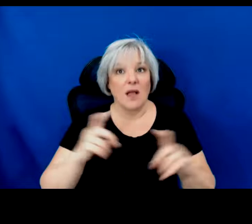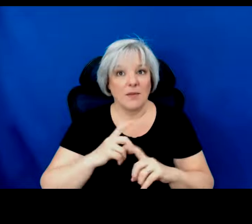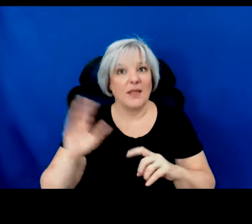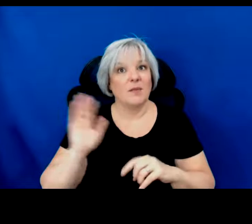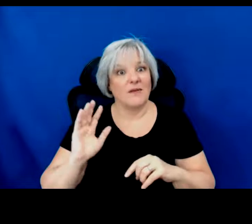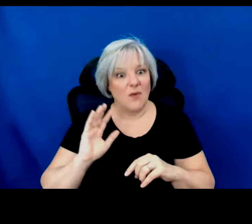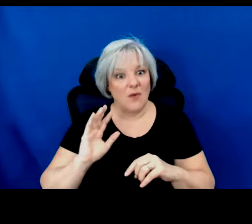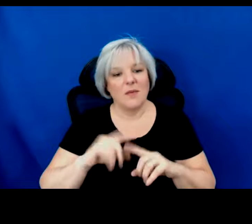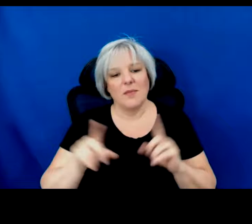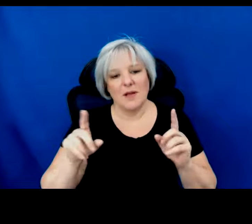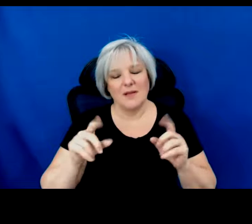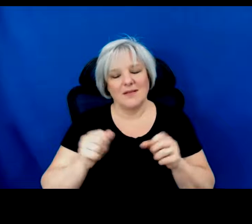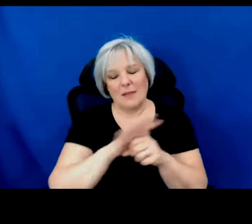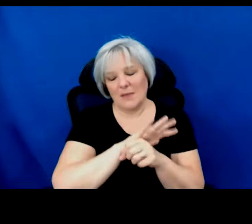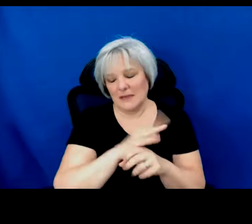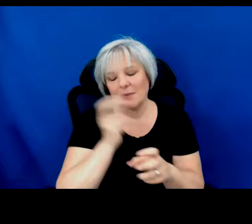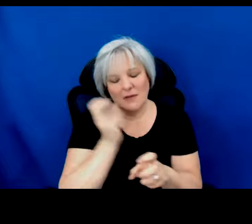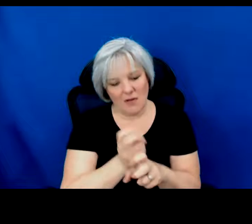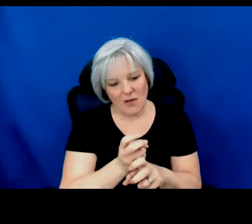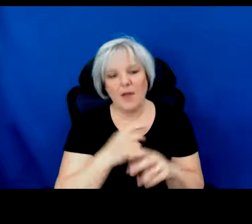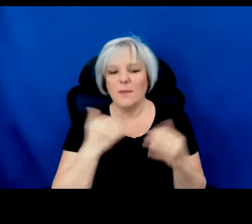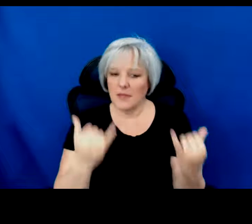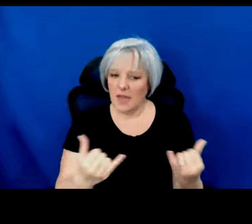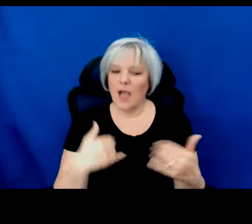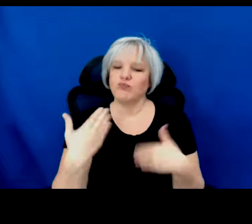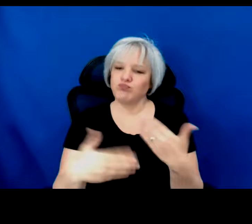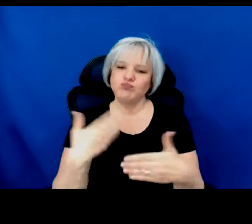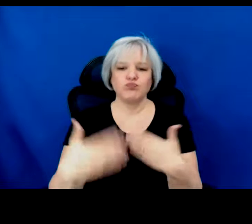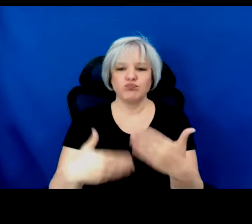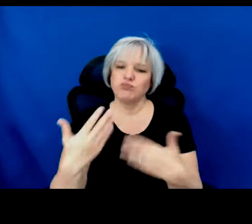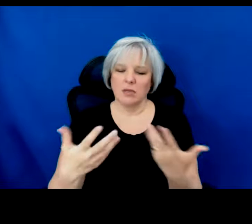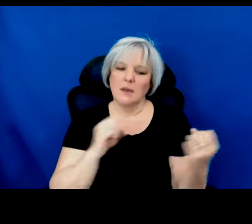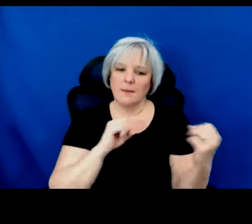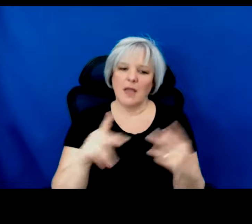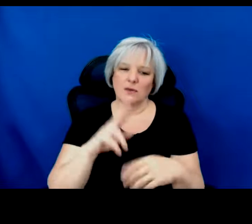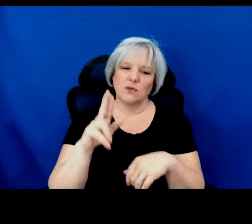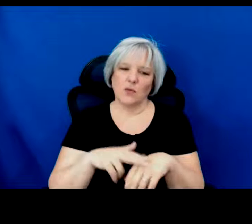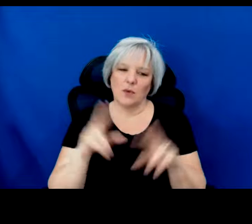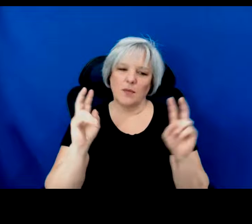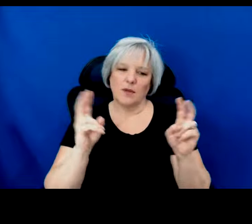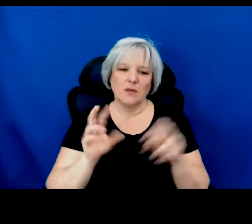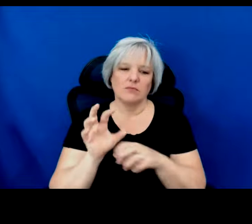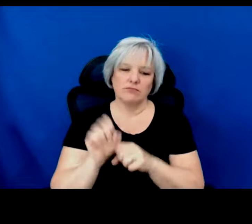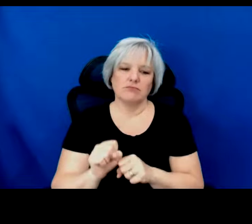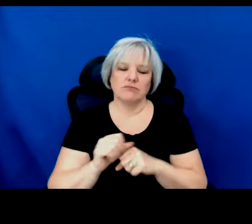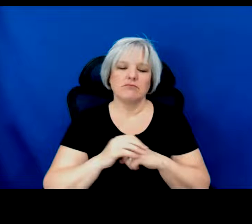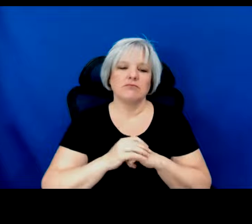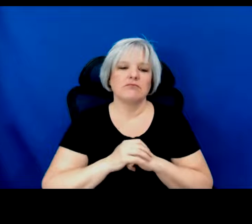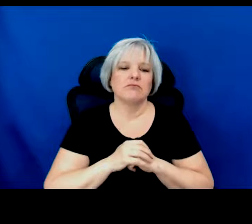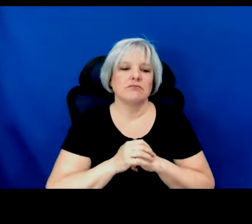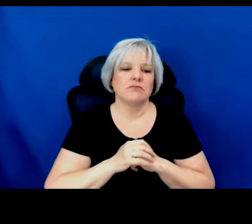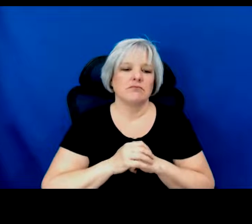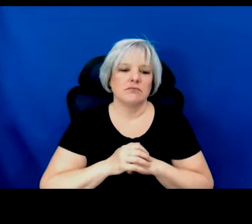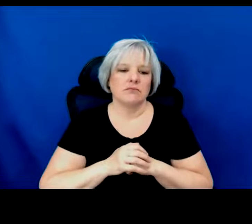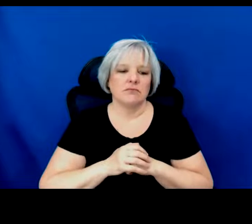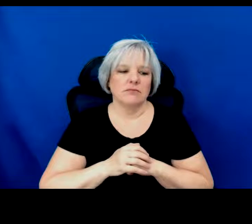like everything else by the pandemic. But we're getting back into a routine where you're